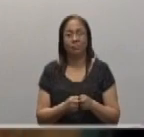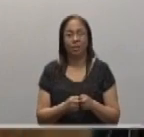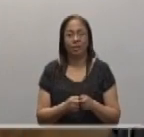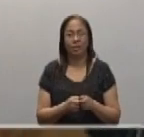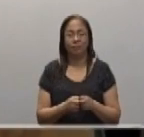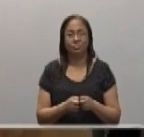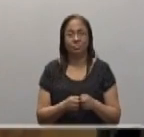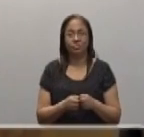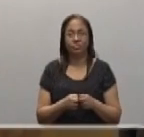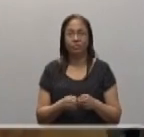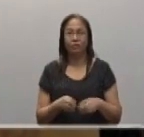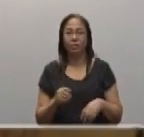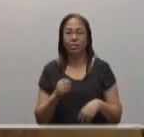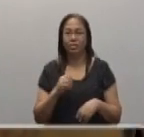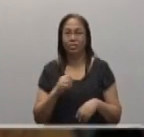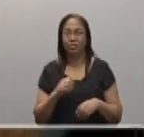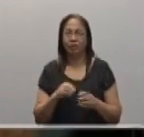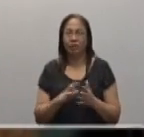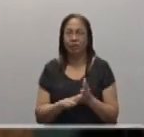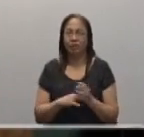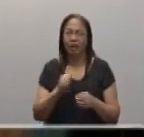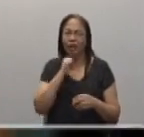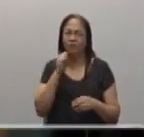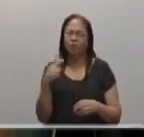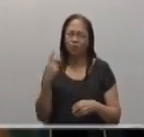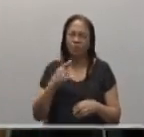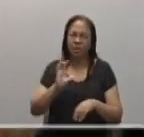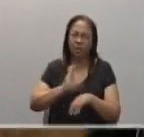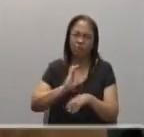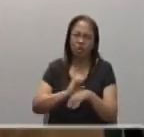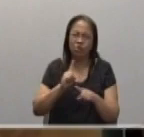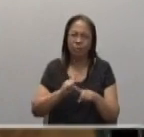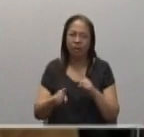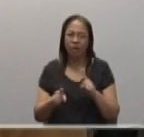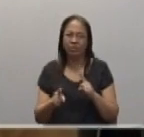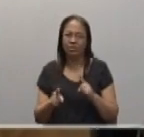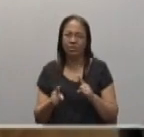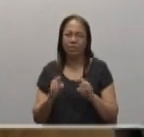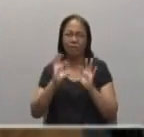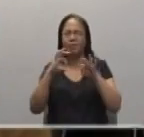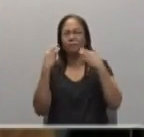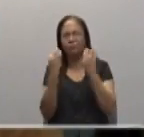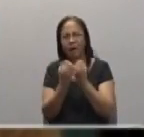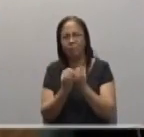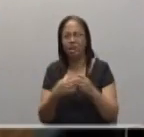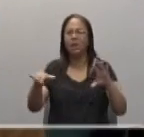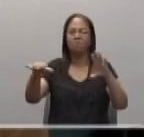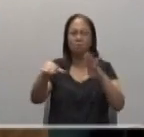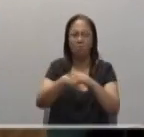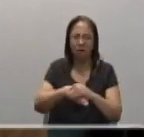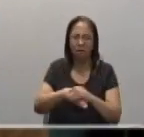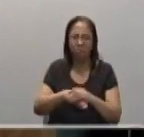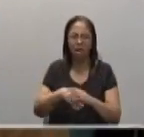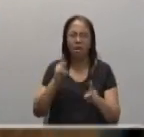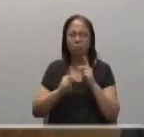not only in the church with the vocation. We see also in the families, in the marriage, in the commitment.